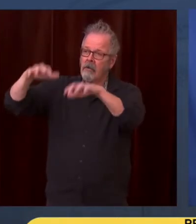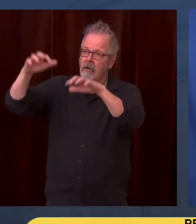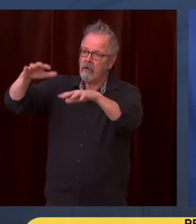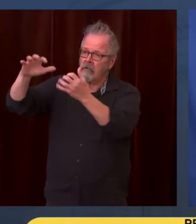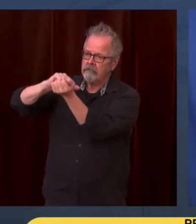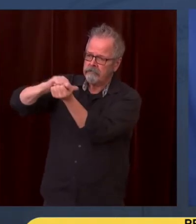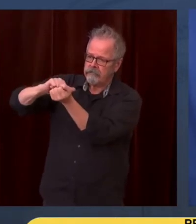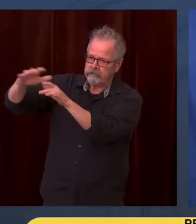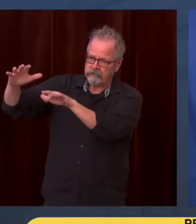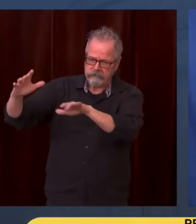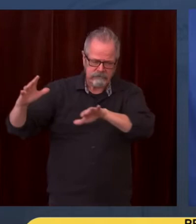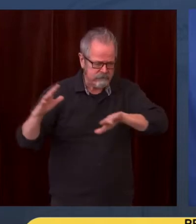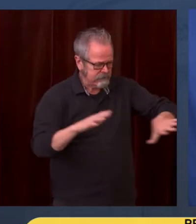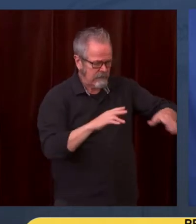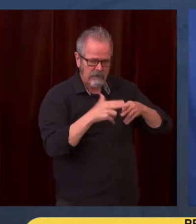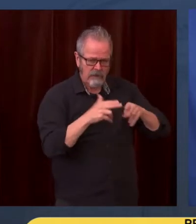in the state of Washington.